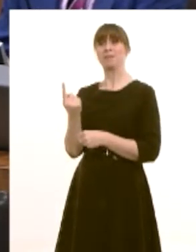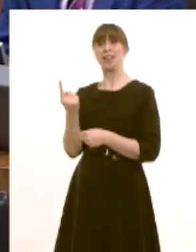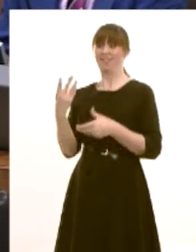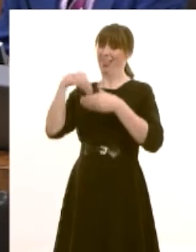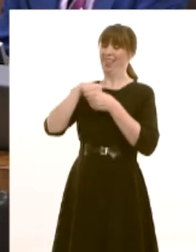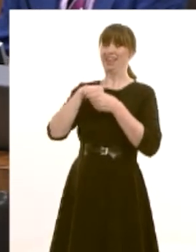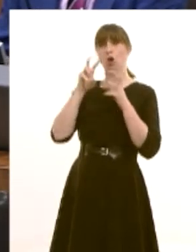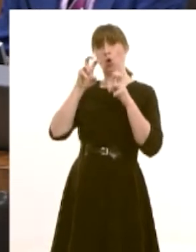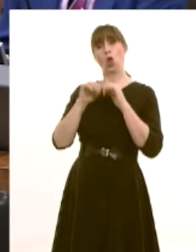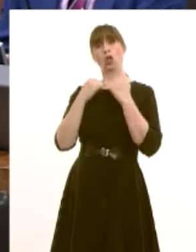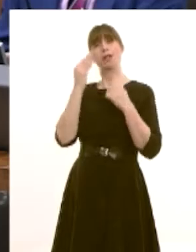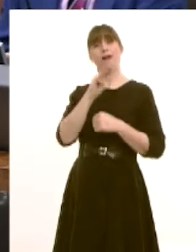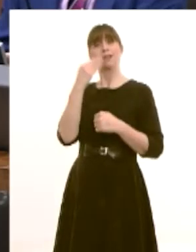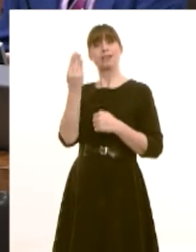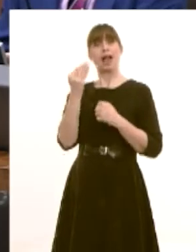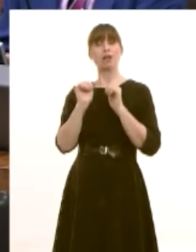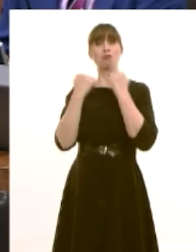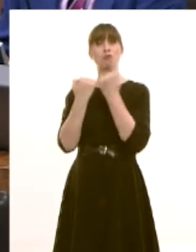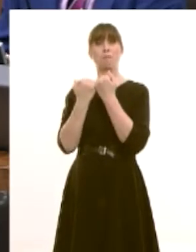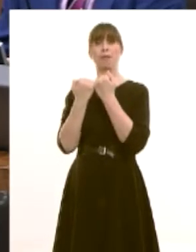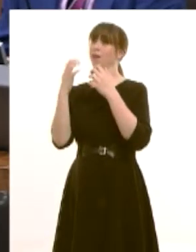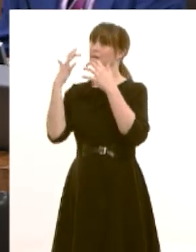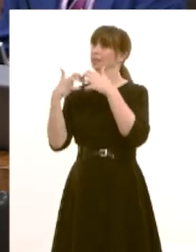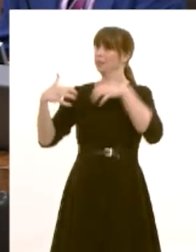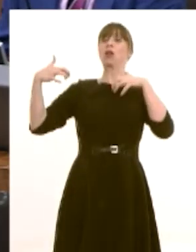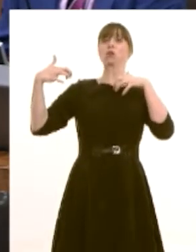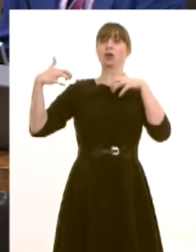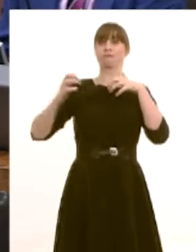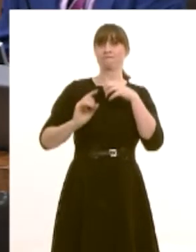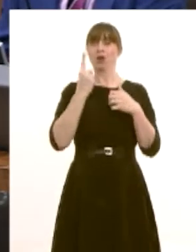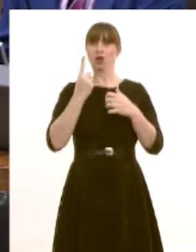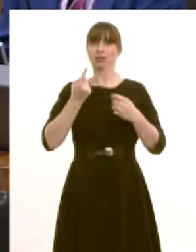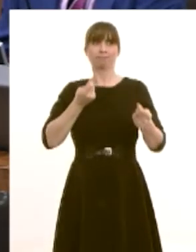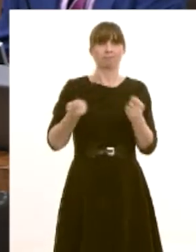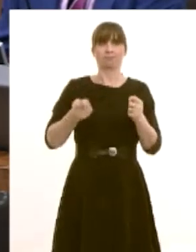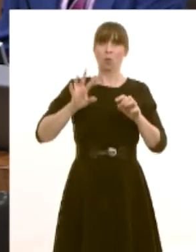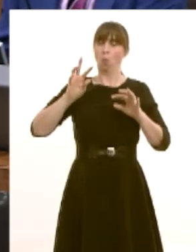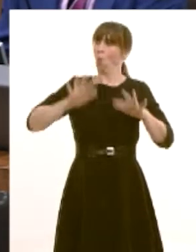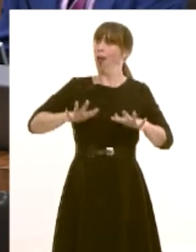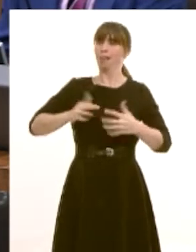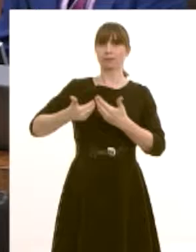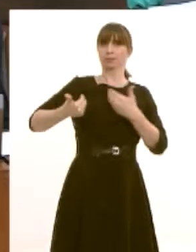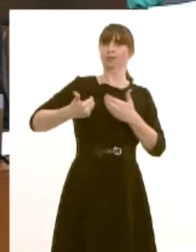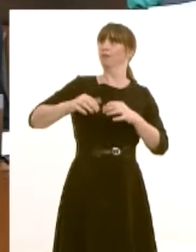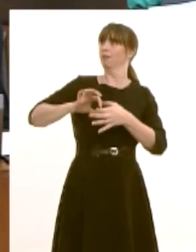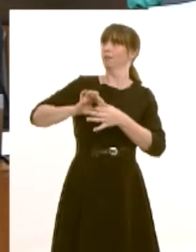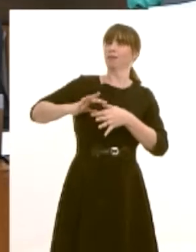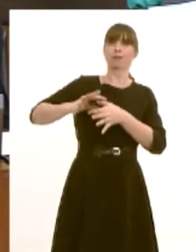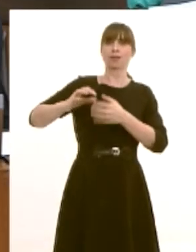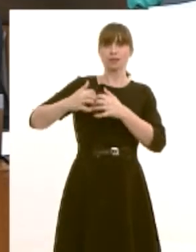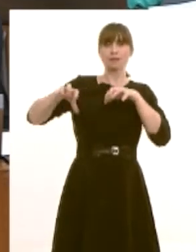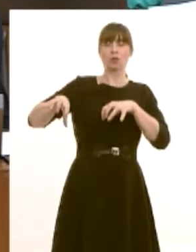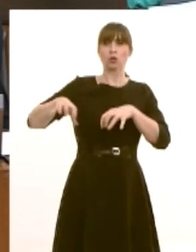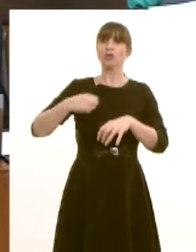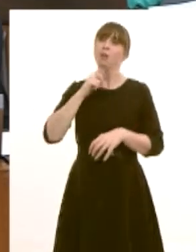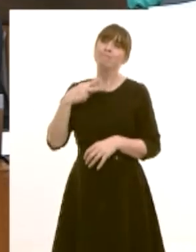99 group as as i was and uh personally uh he is somebody who will i i will miss in this chamber and